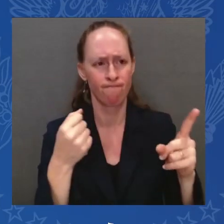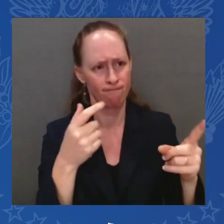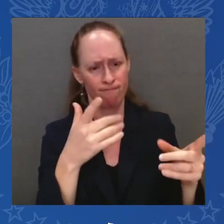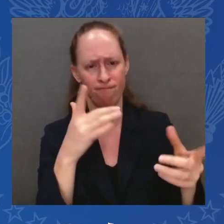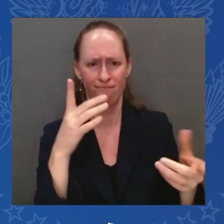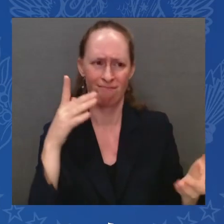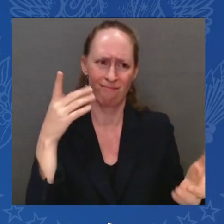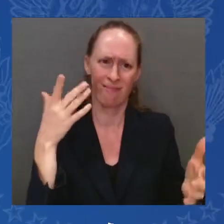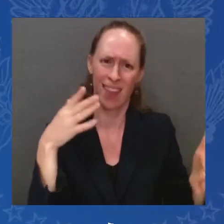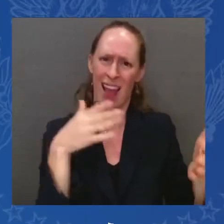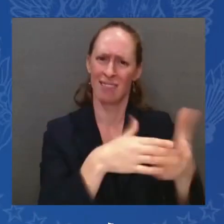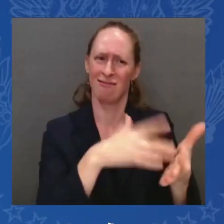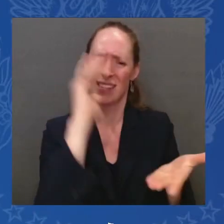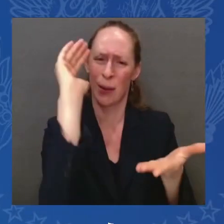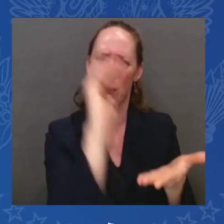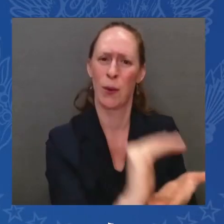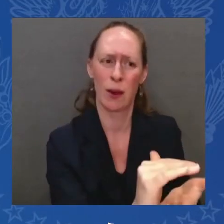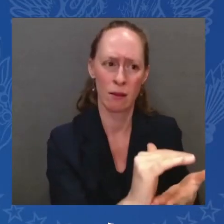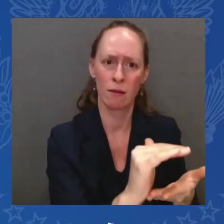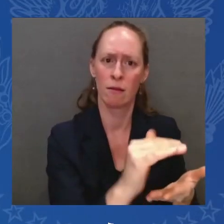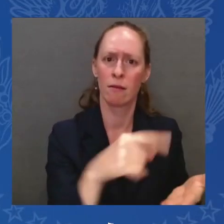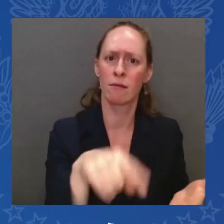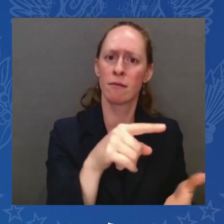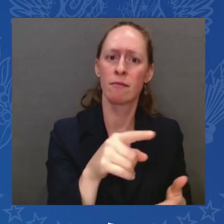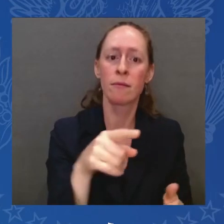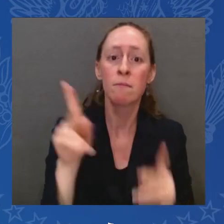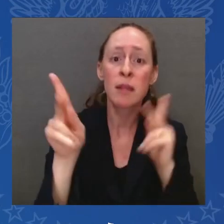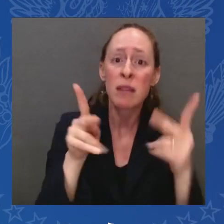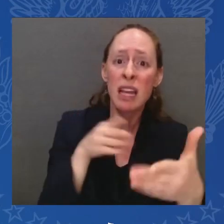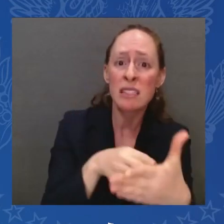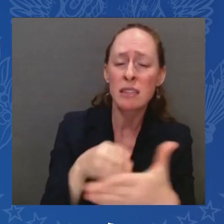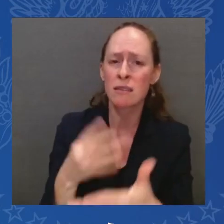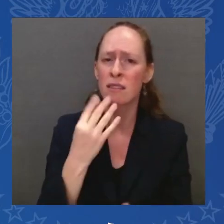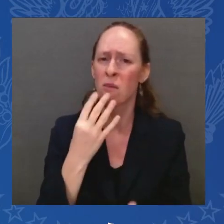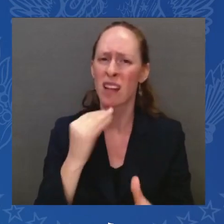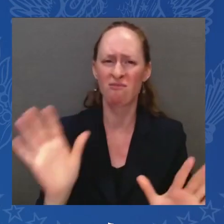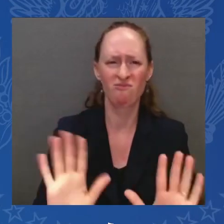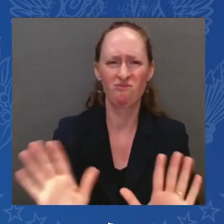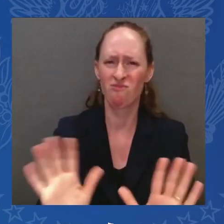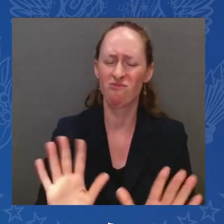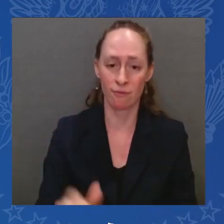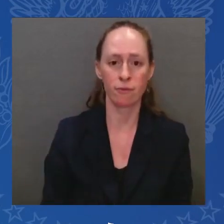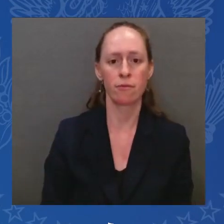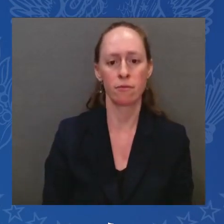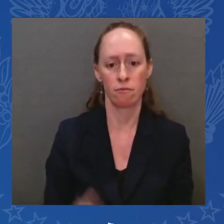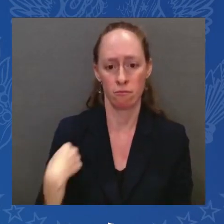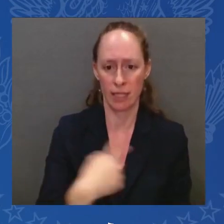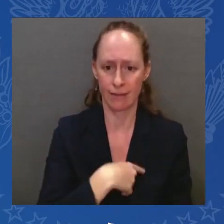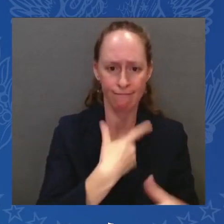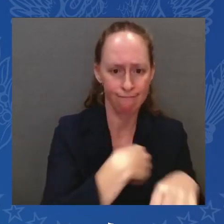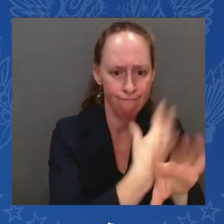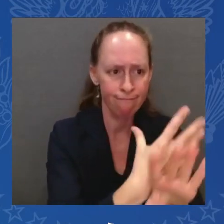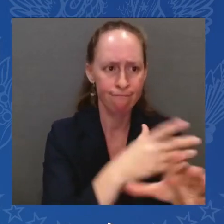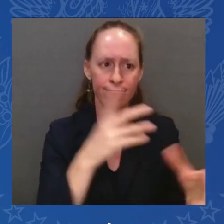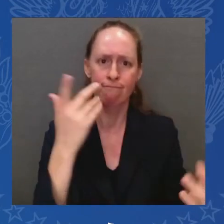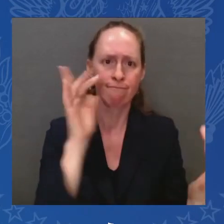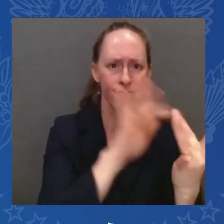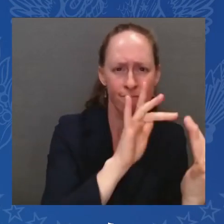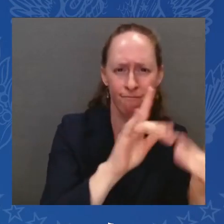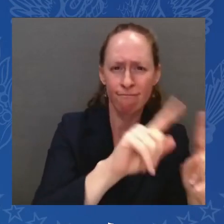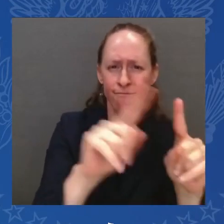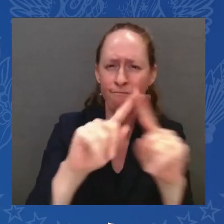phone around the clock with our friends around the world, quite frankly, discussing what's going on in Israel. And